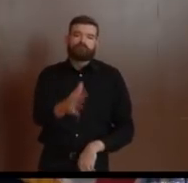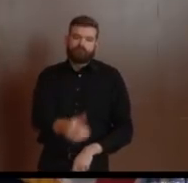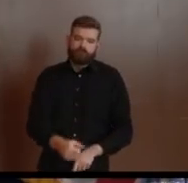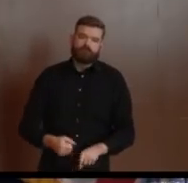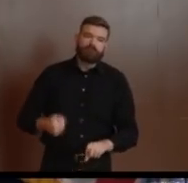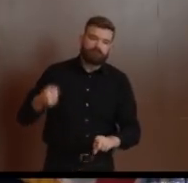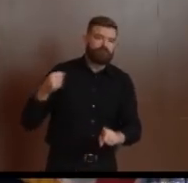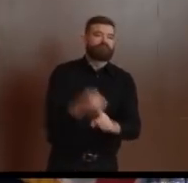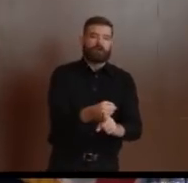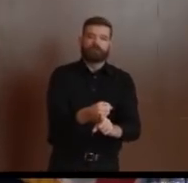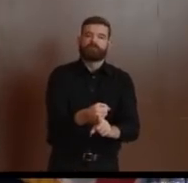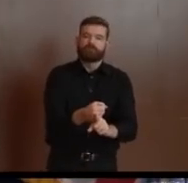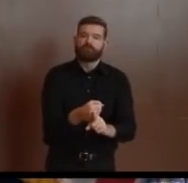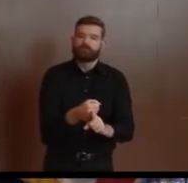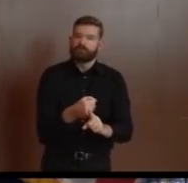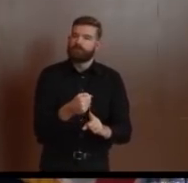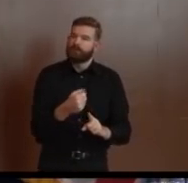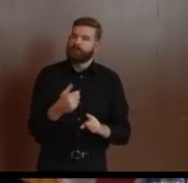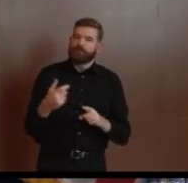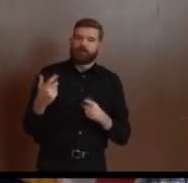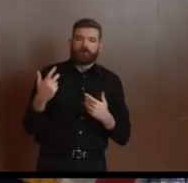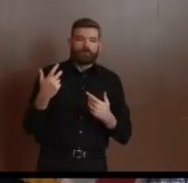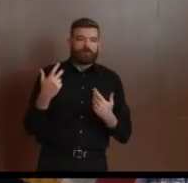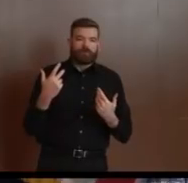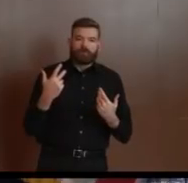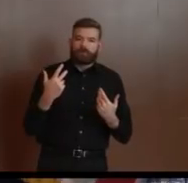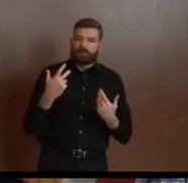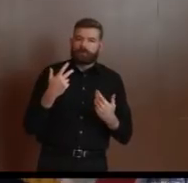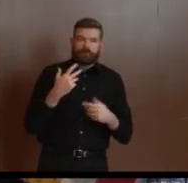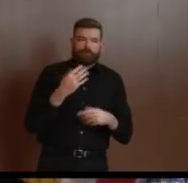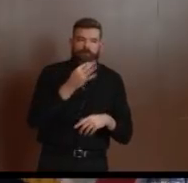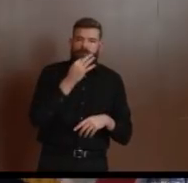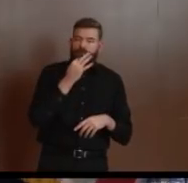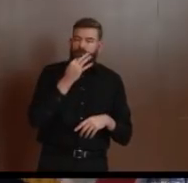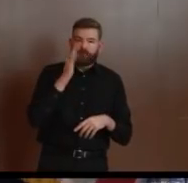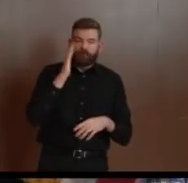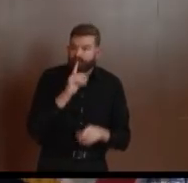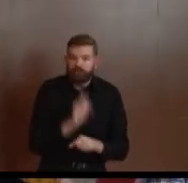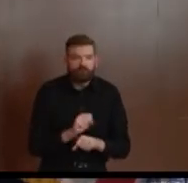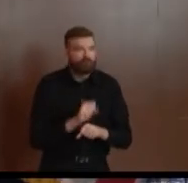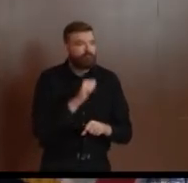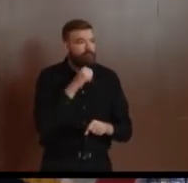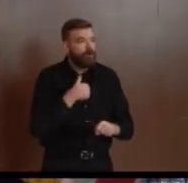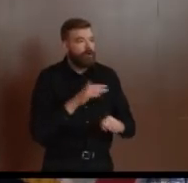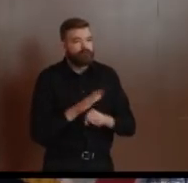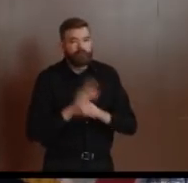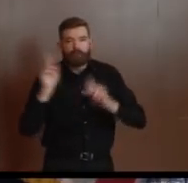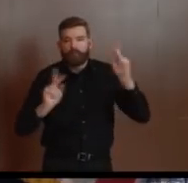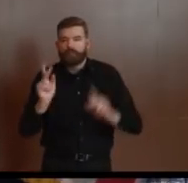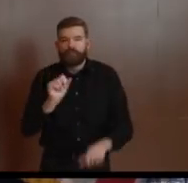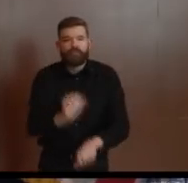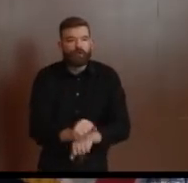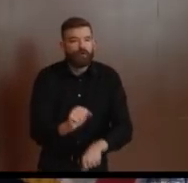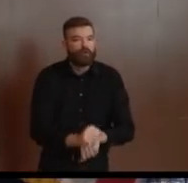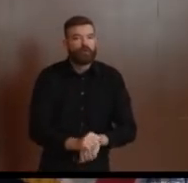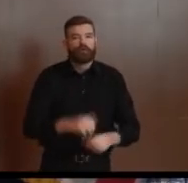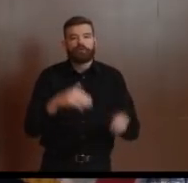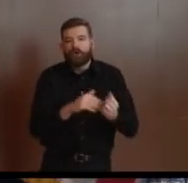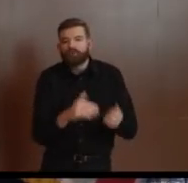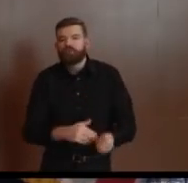as it relates to manpower, healthcare workers in particular, PPE, the actual